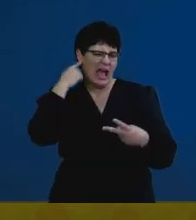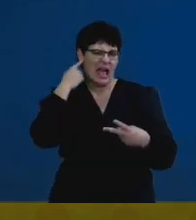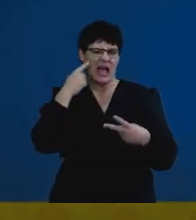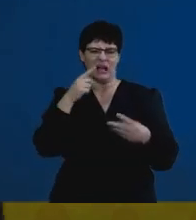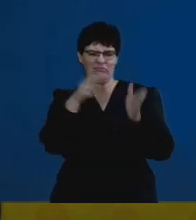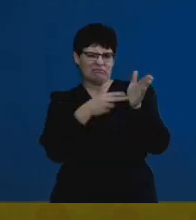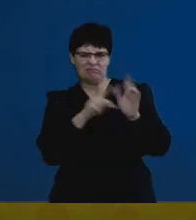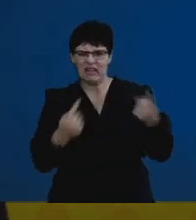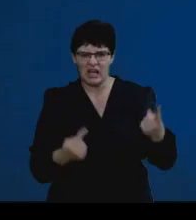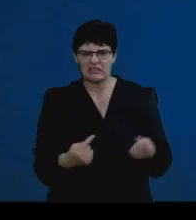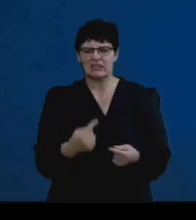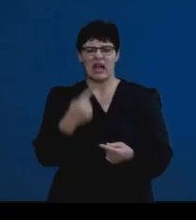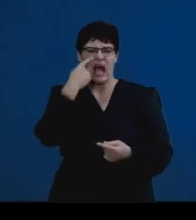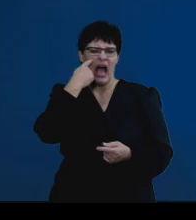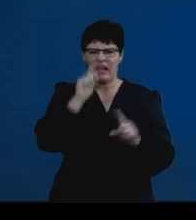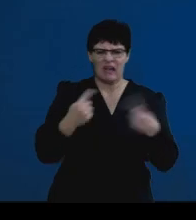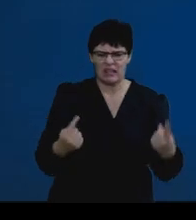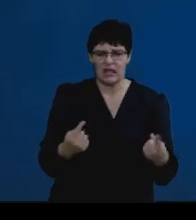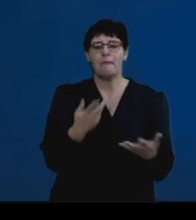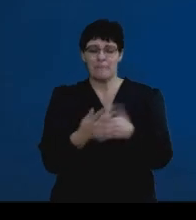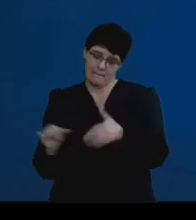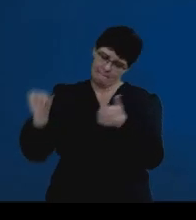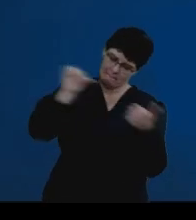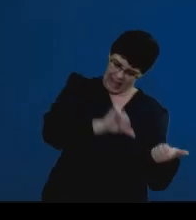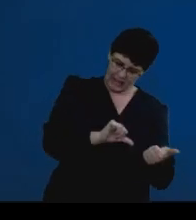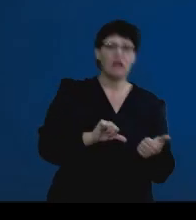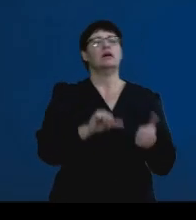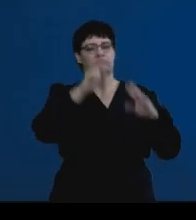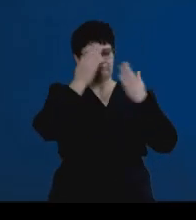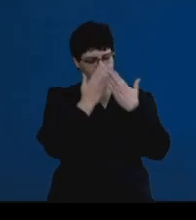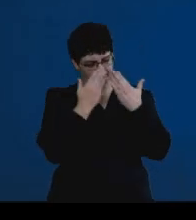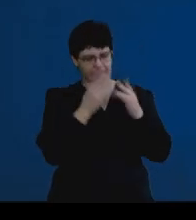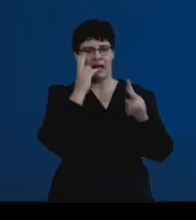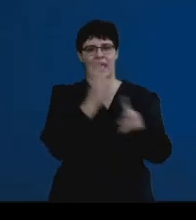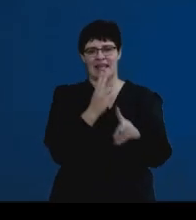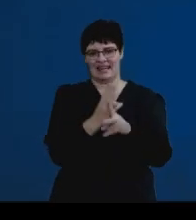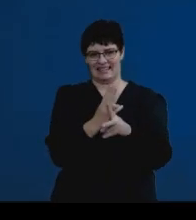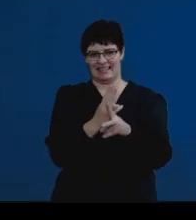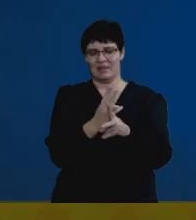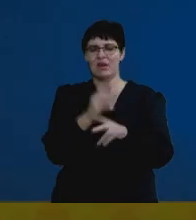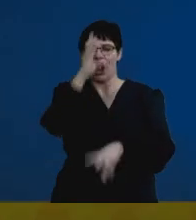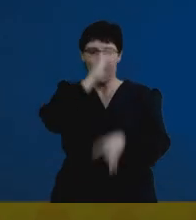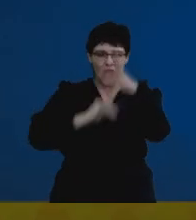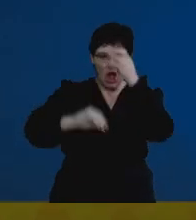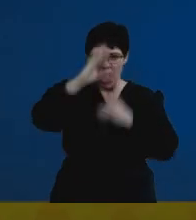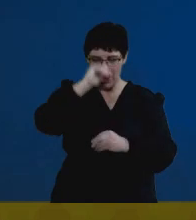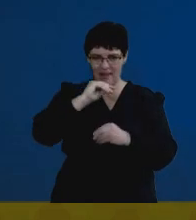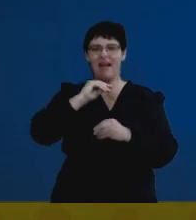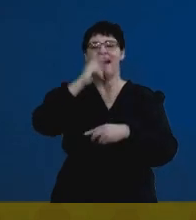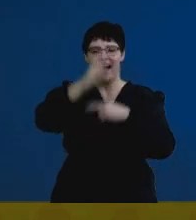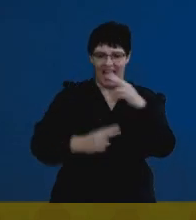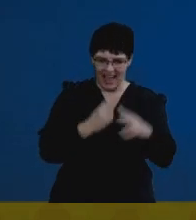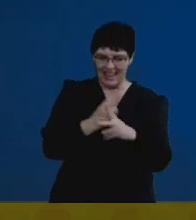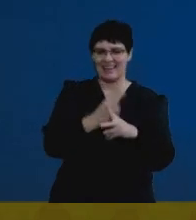drawing board and you've got to go and address that content again. So this is closing the circle in the circle learning. So